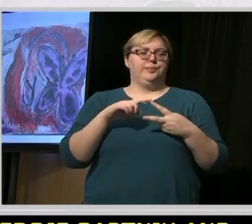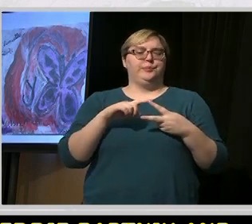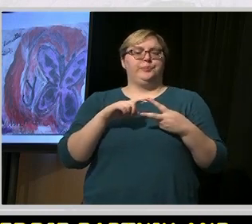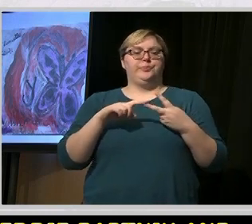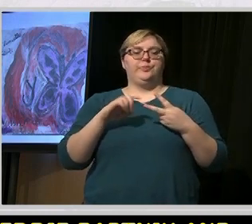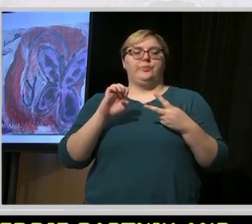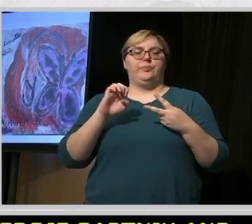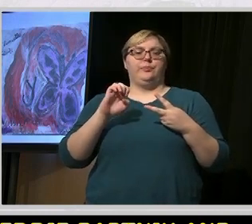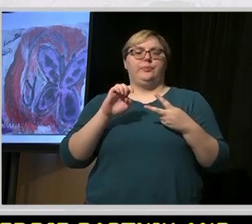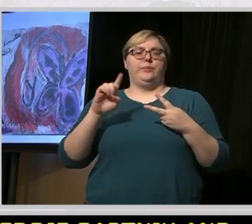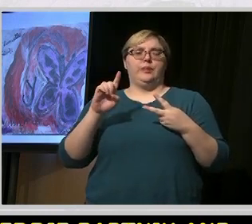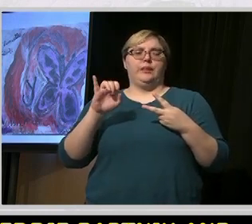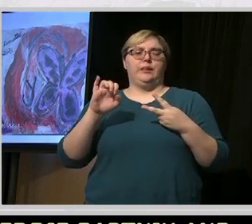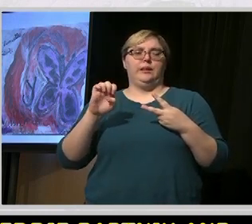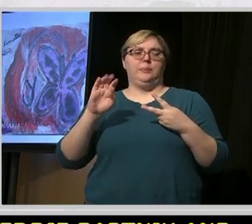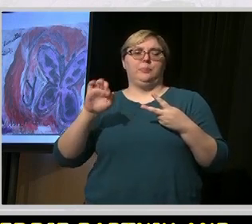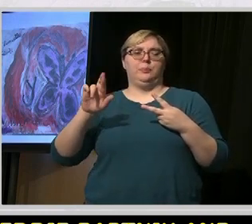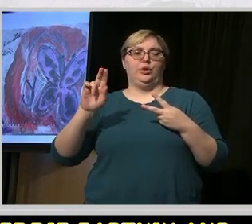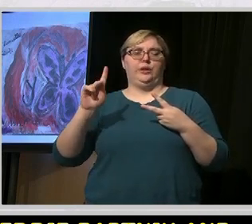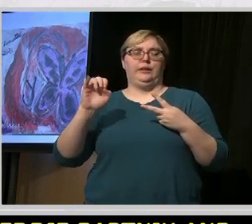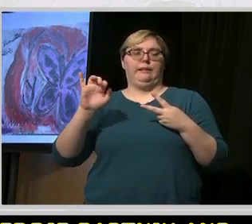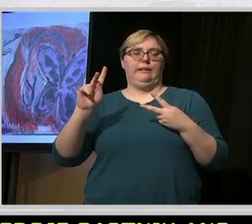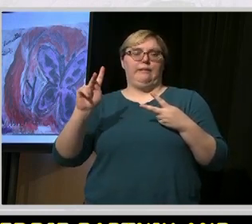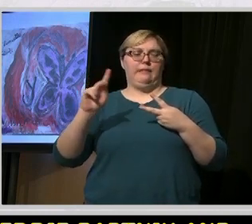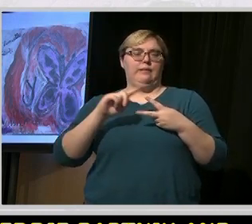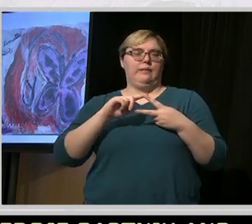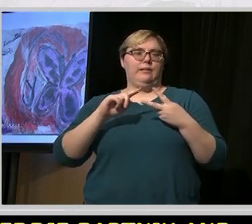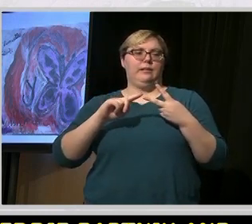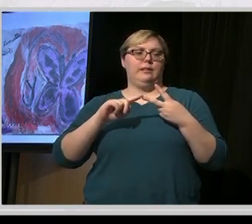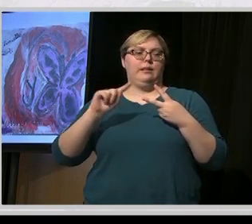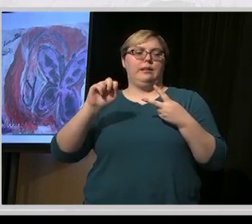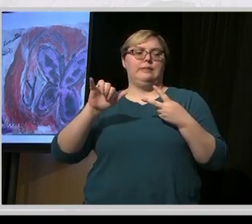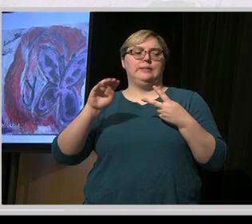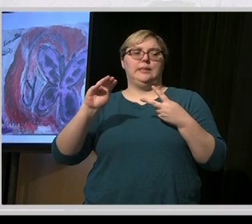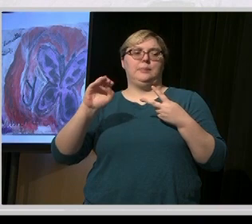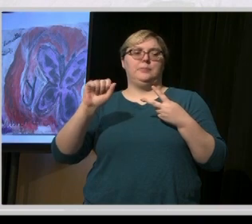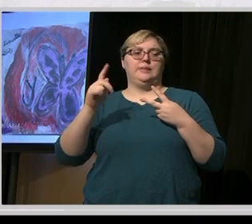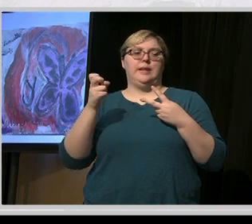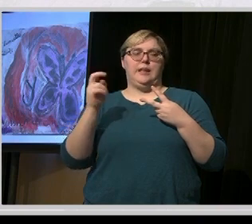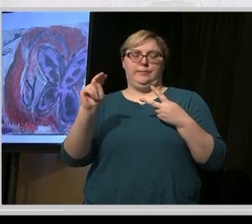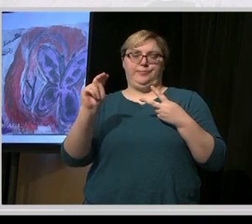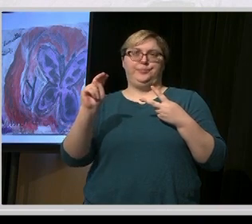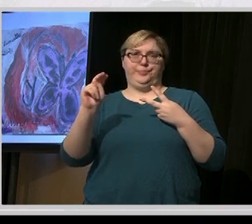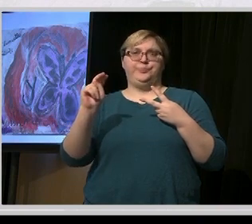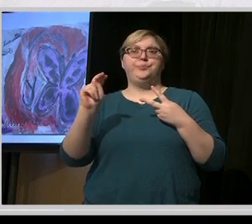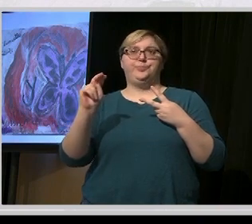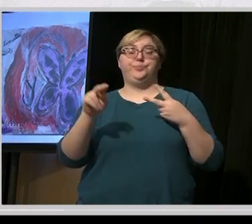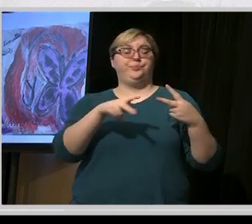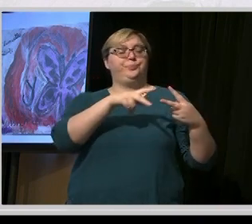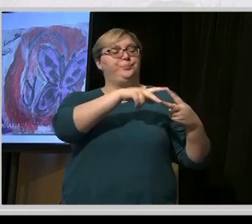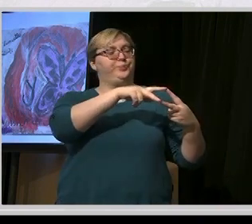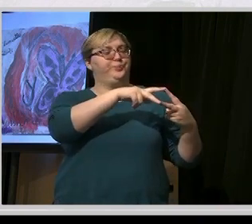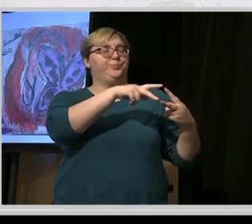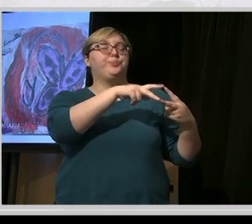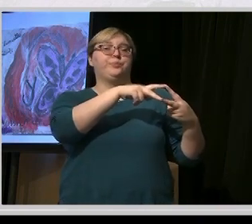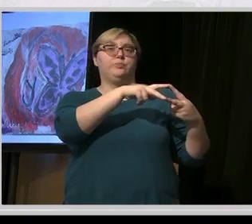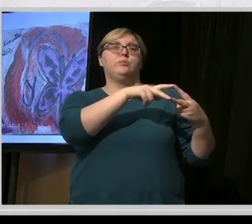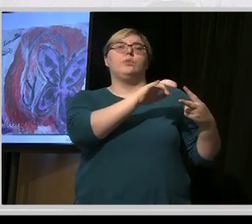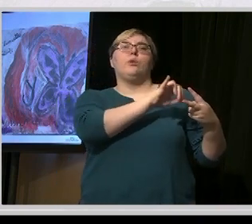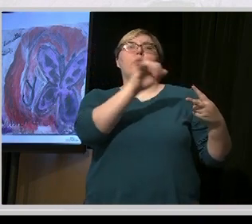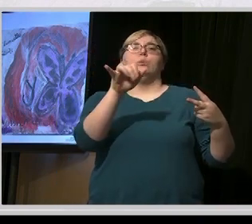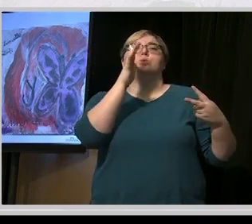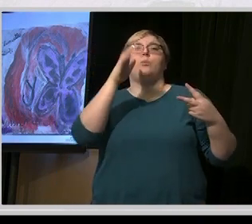Along with my friend, Ed and Tim, we will hear from John Cox.